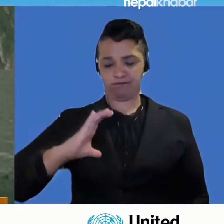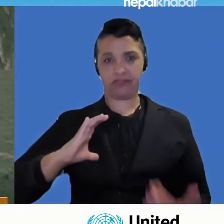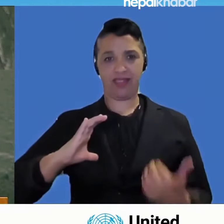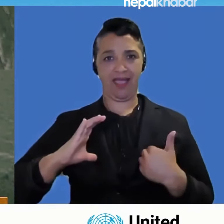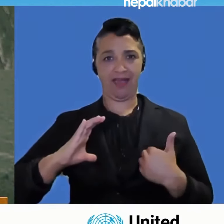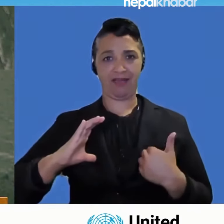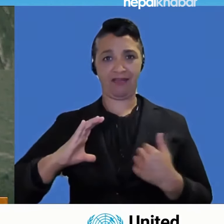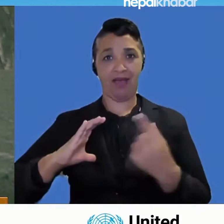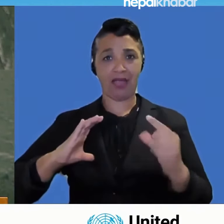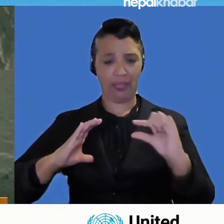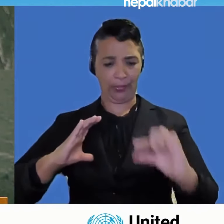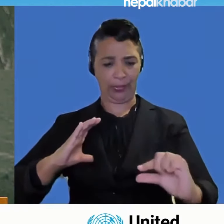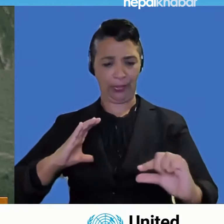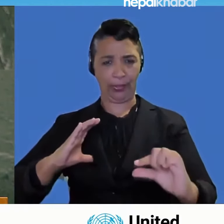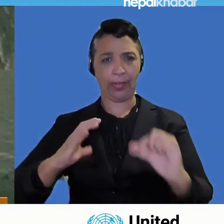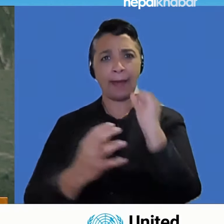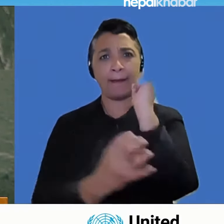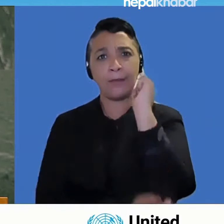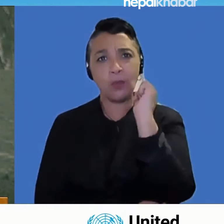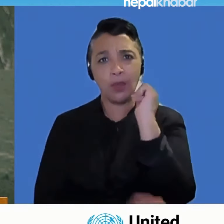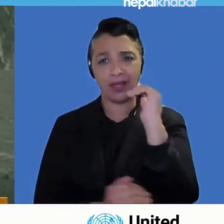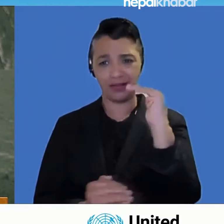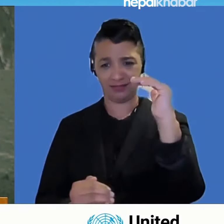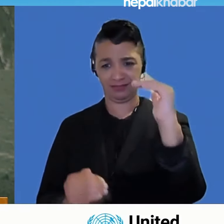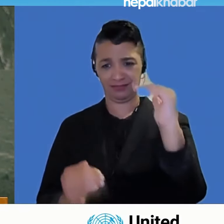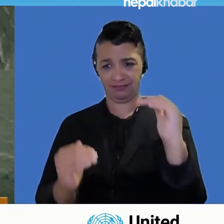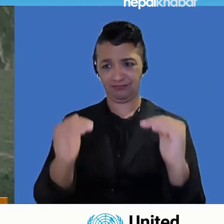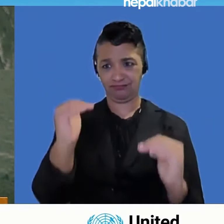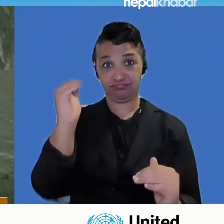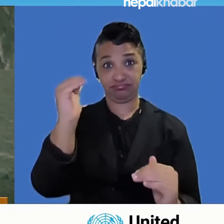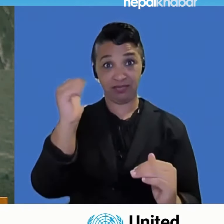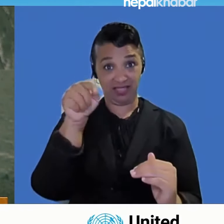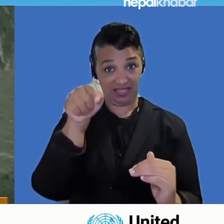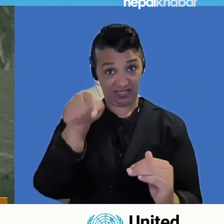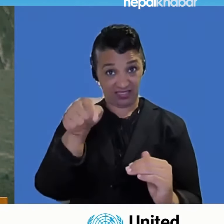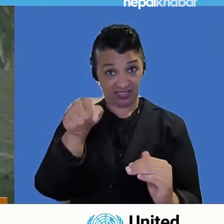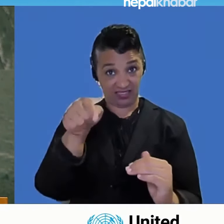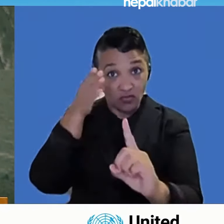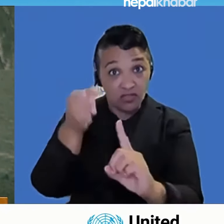Is this the future we aspire to? Absolutely not.